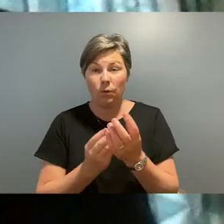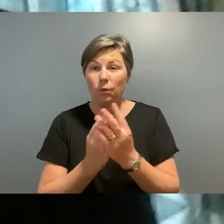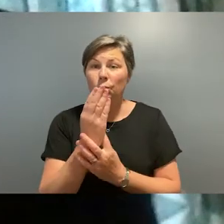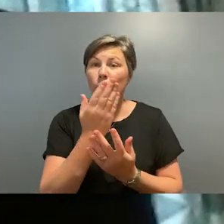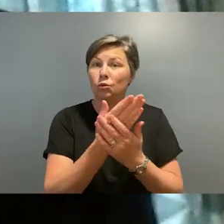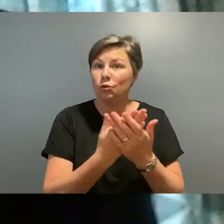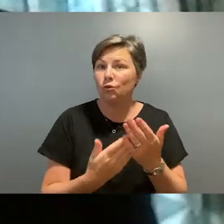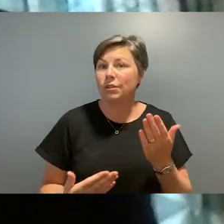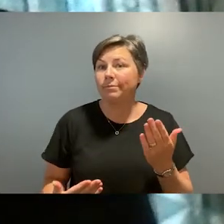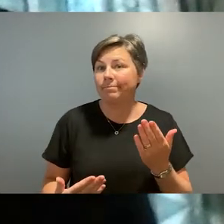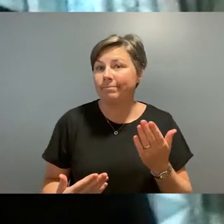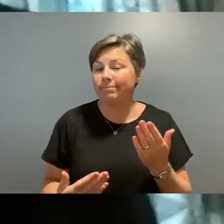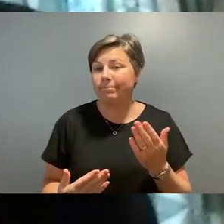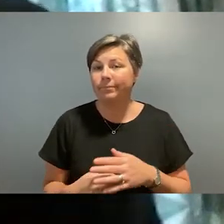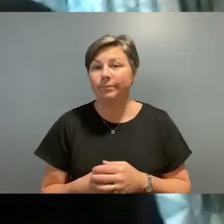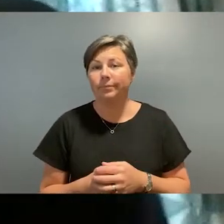thousands of years.